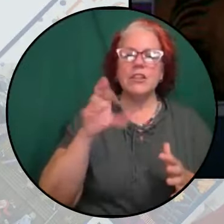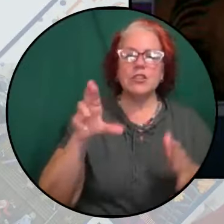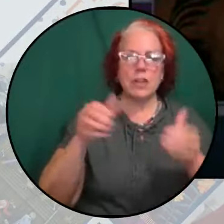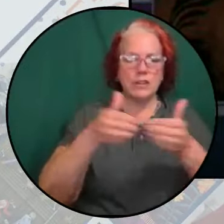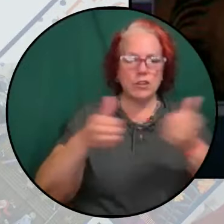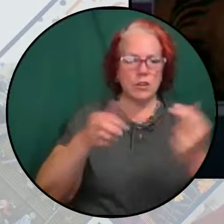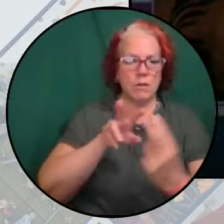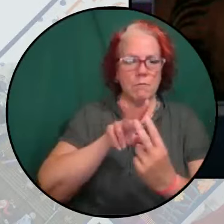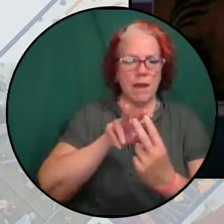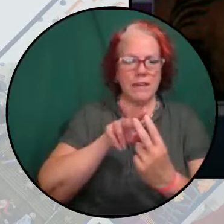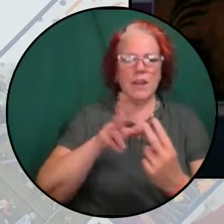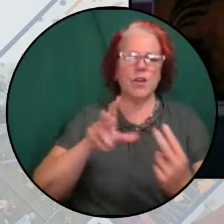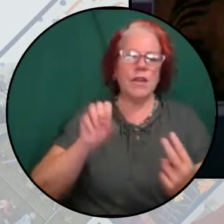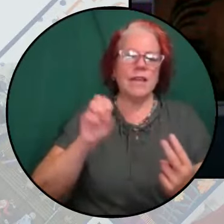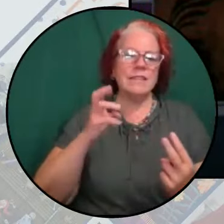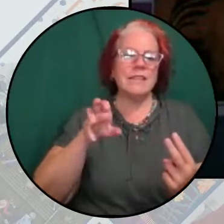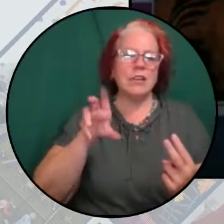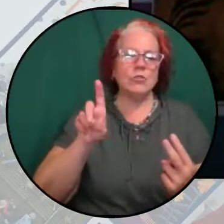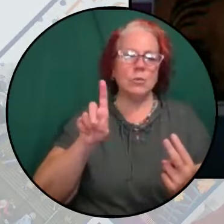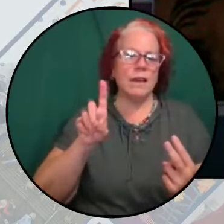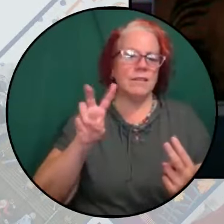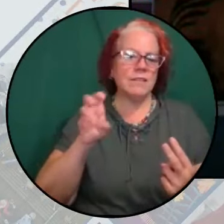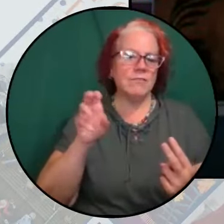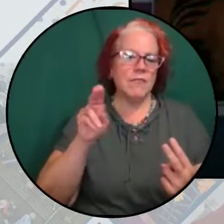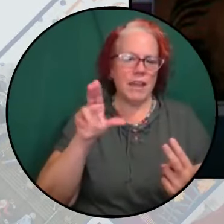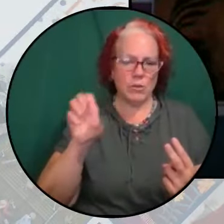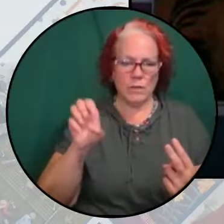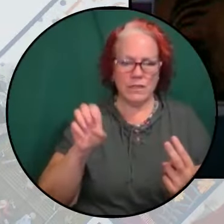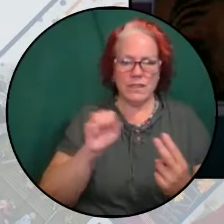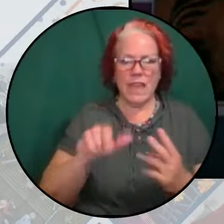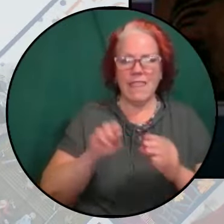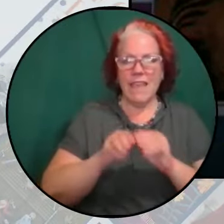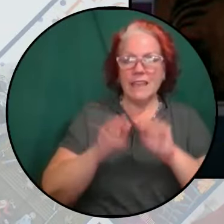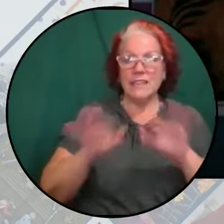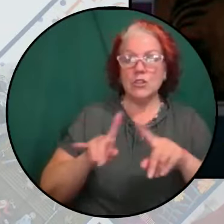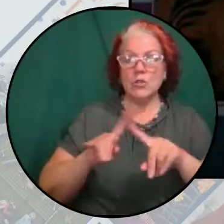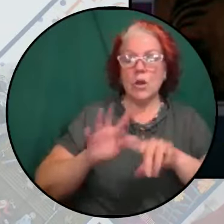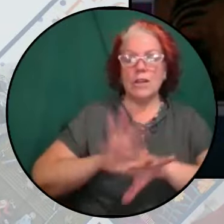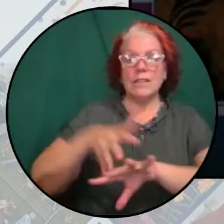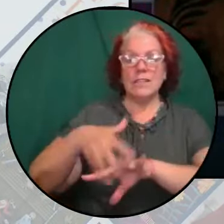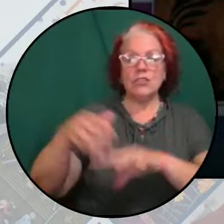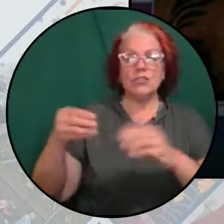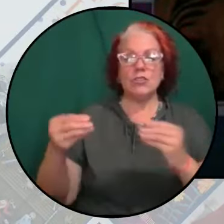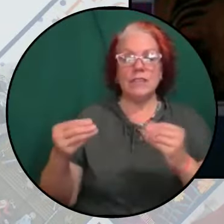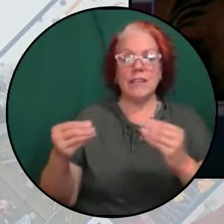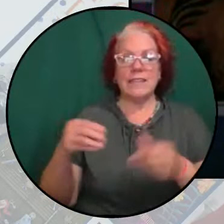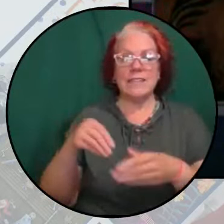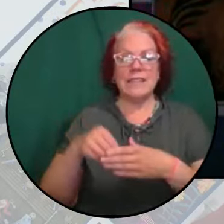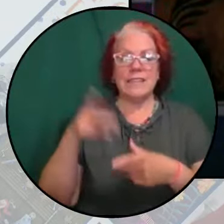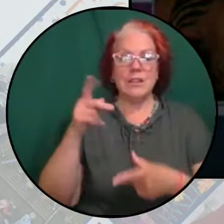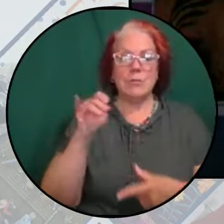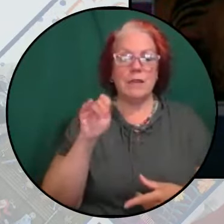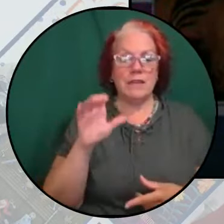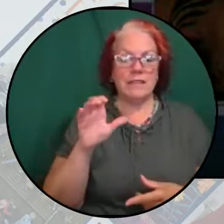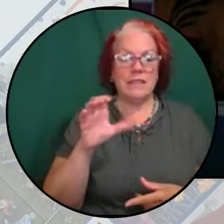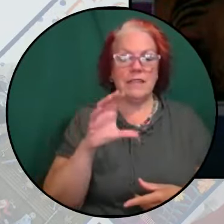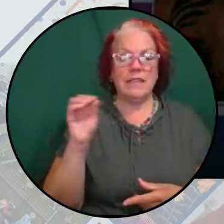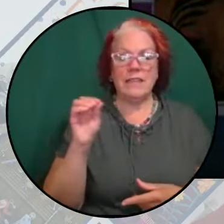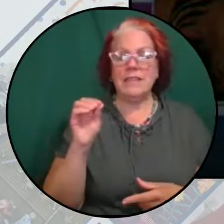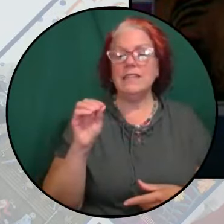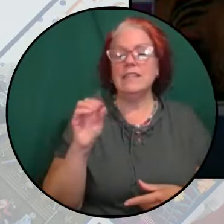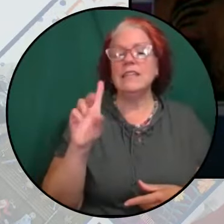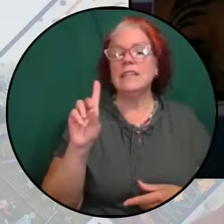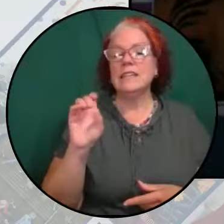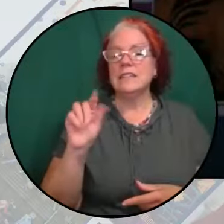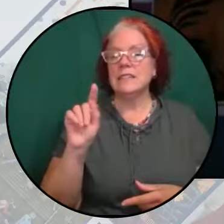and the continuum of sexualized violence across indigenous lands within the prison industrial complex, in detention centers,